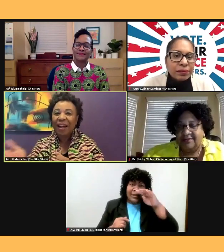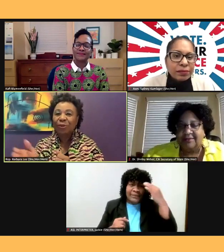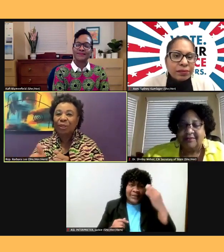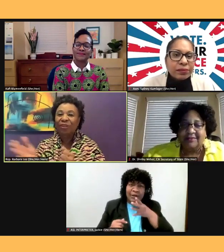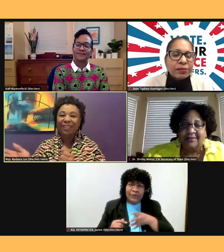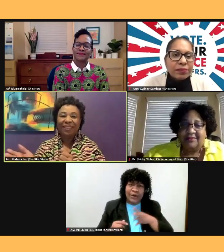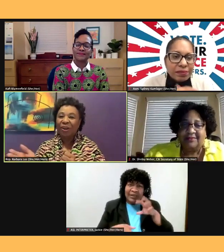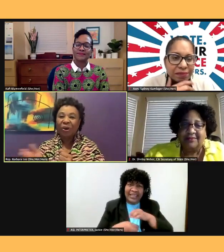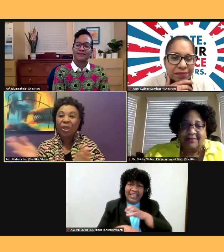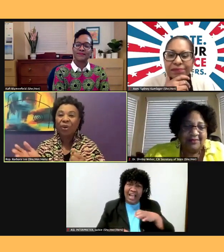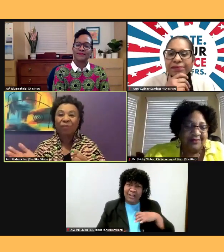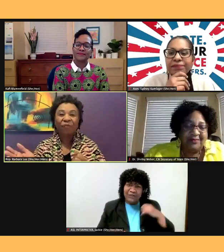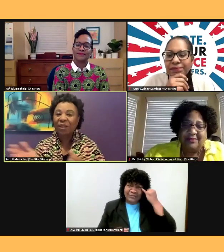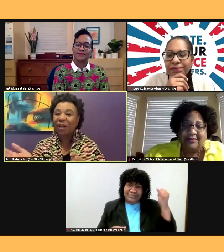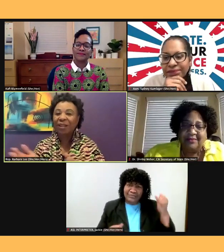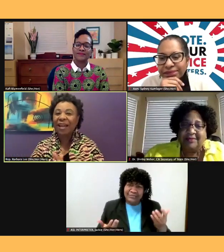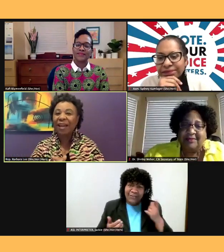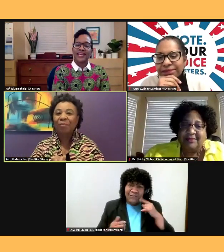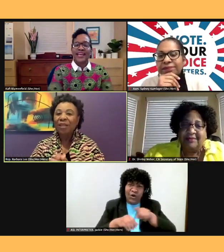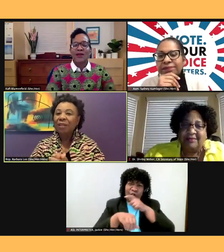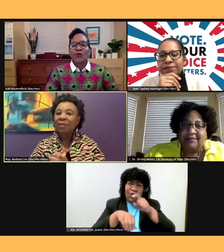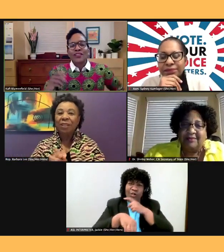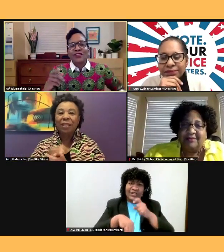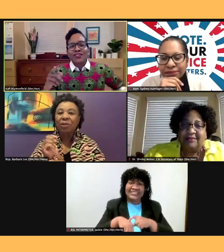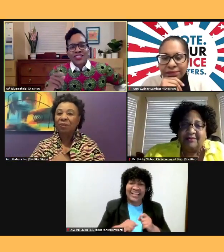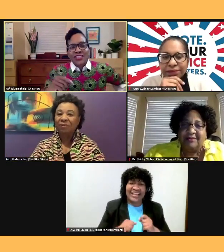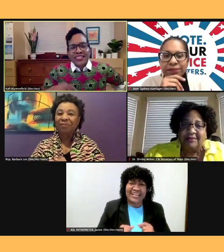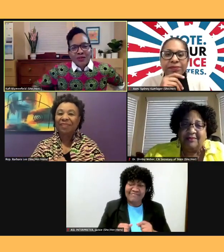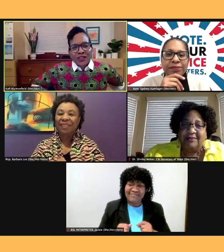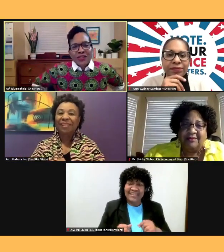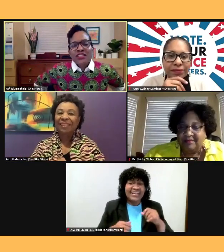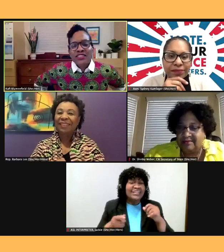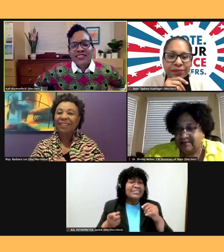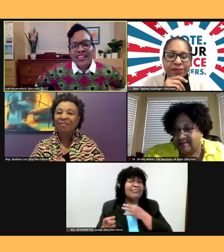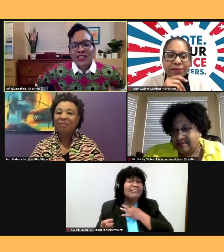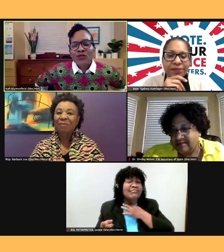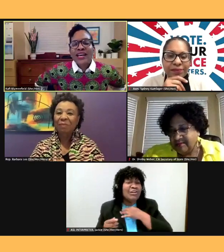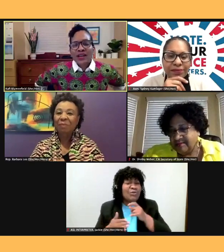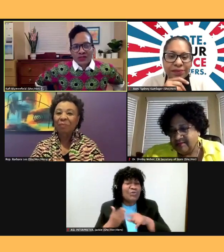only one for a long time. And what do you think she, what do you think she'd say to you now?